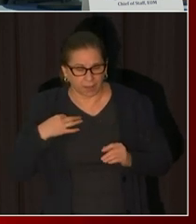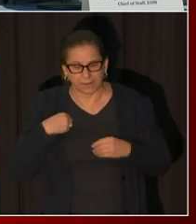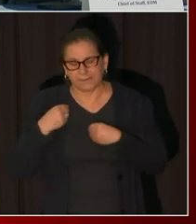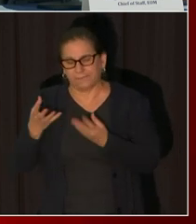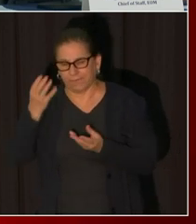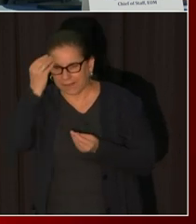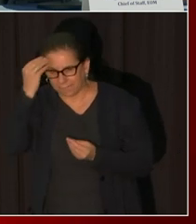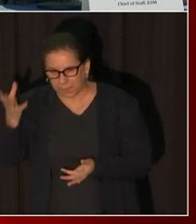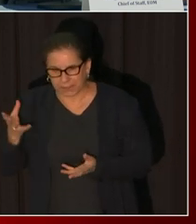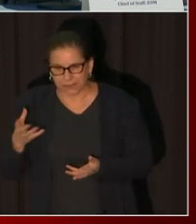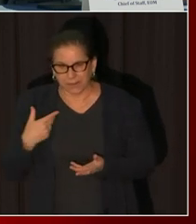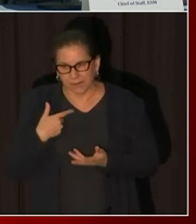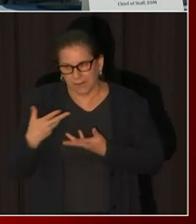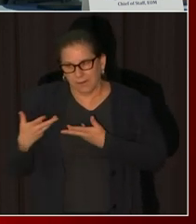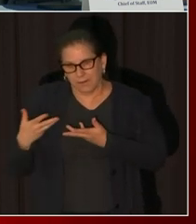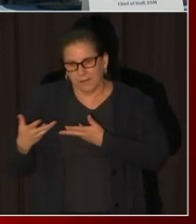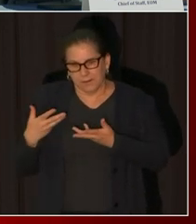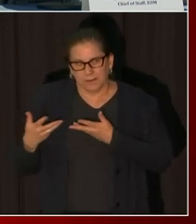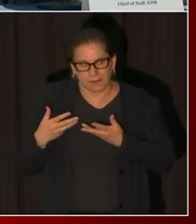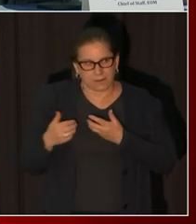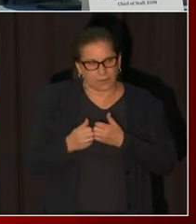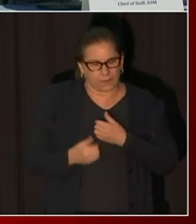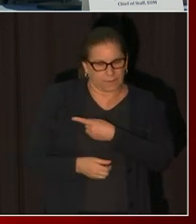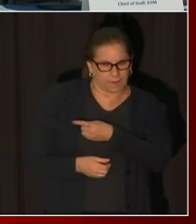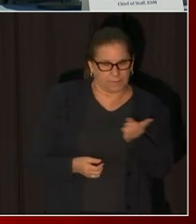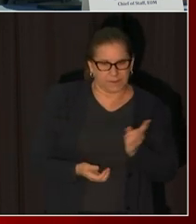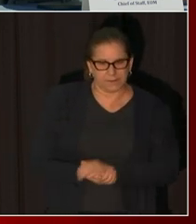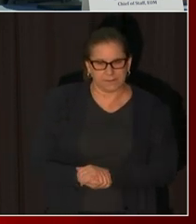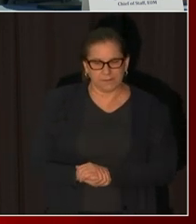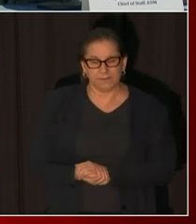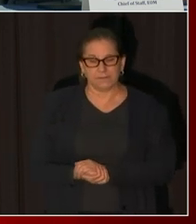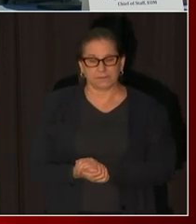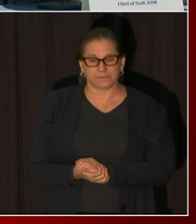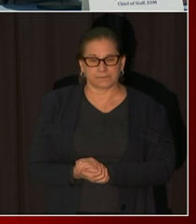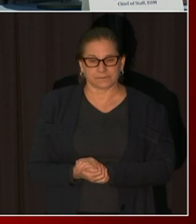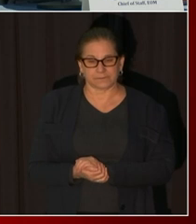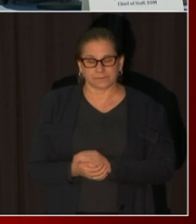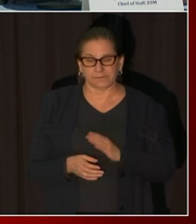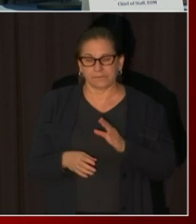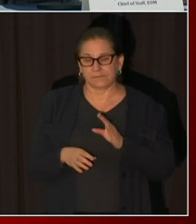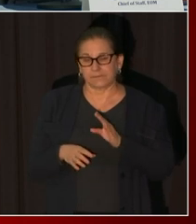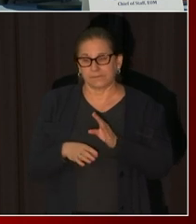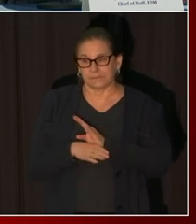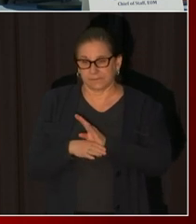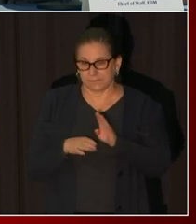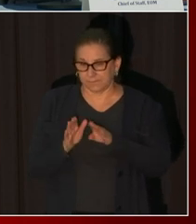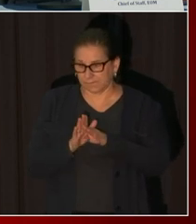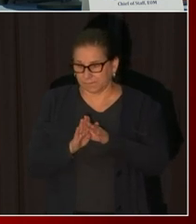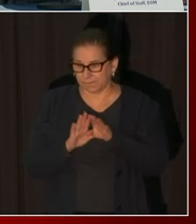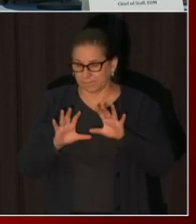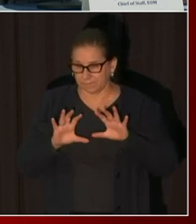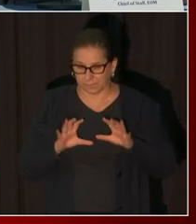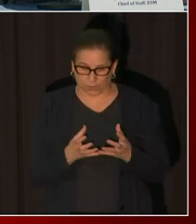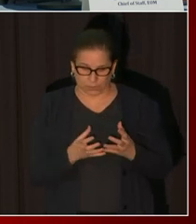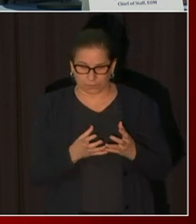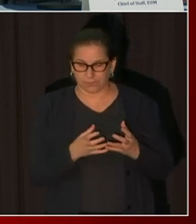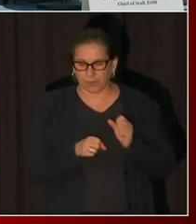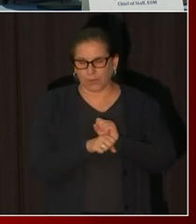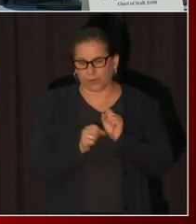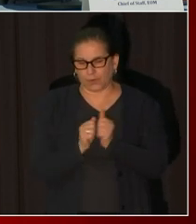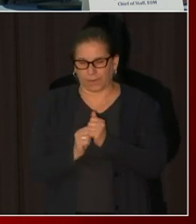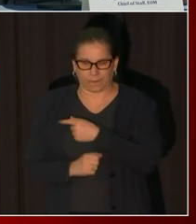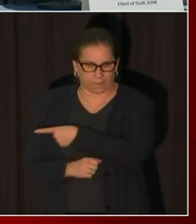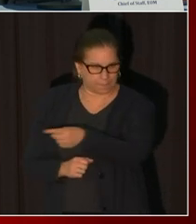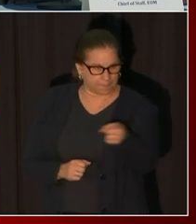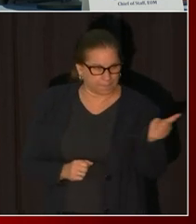and demped's business development unit to make sure that we get through each of the applications that was incomplete so that they can